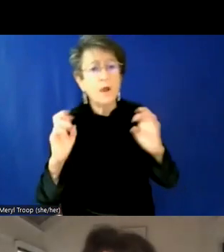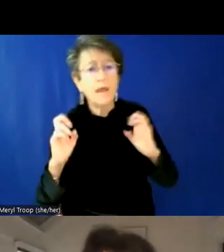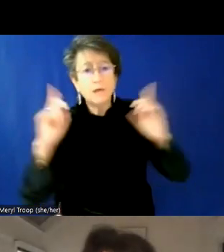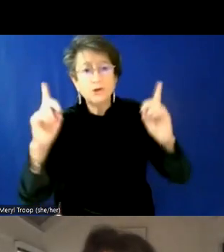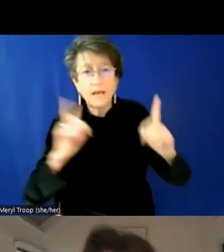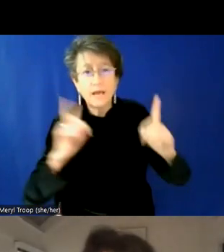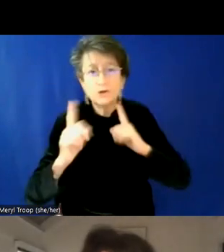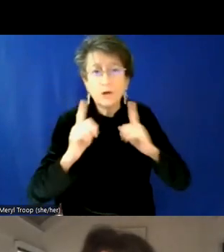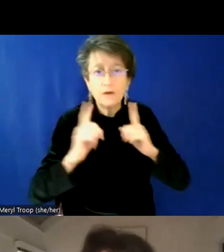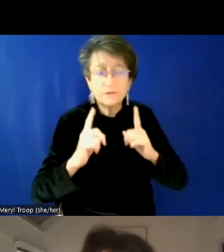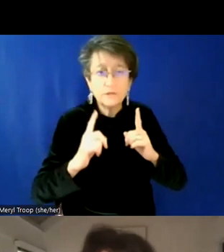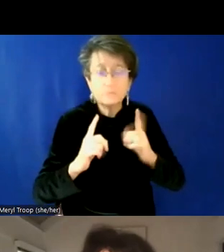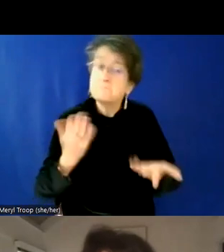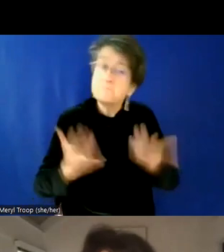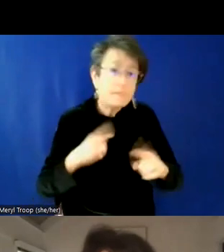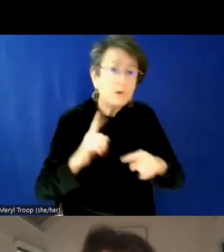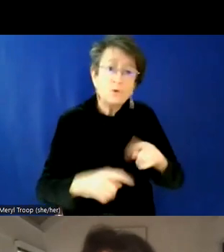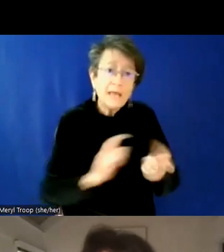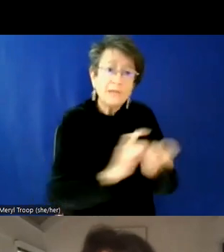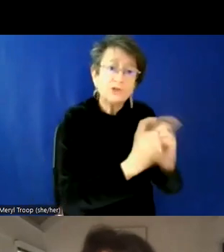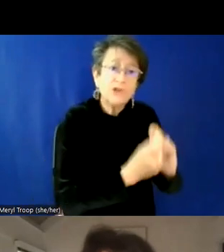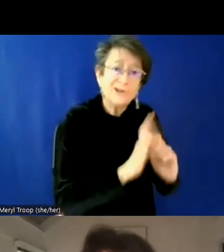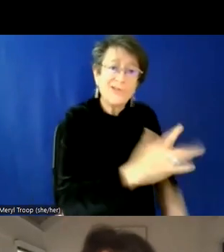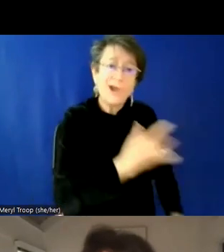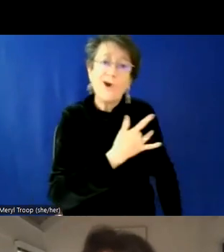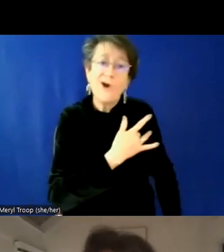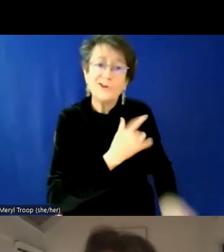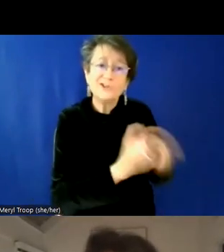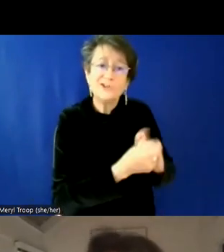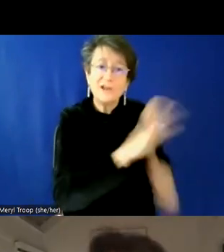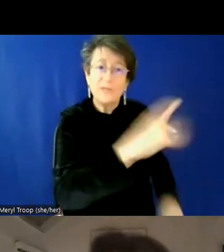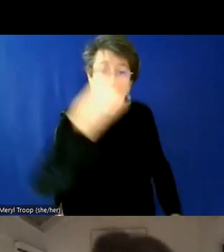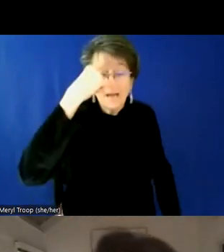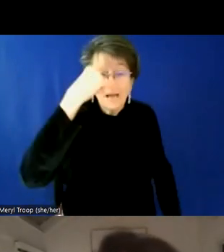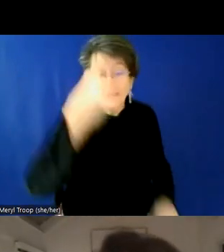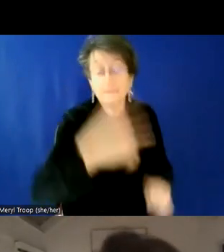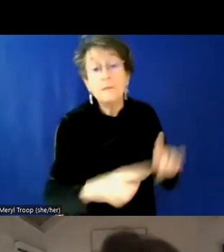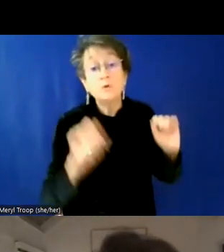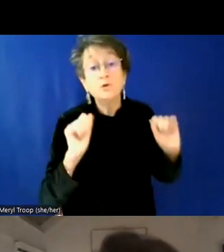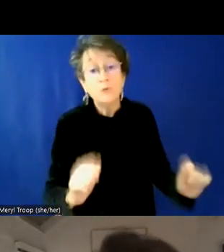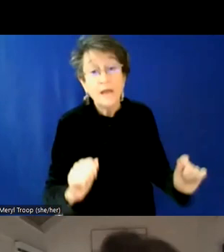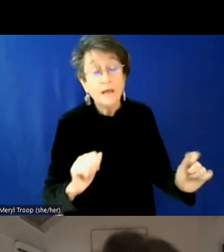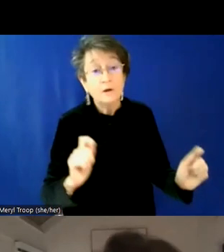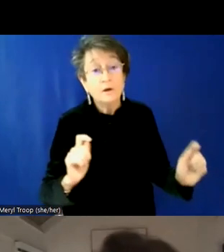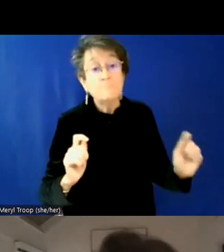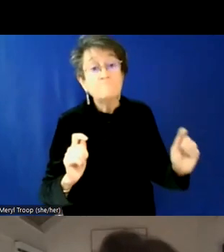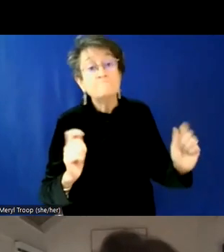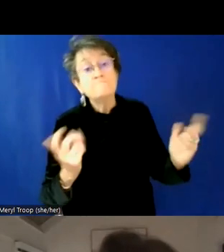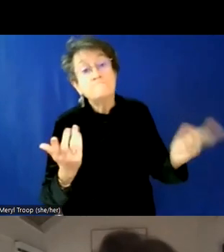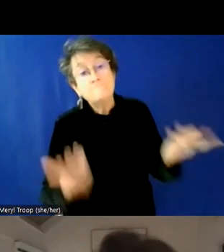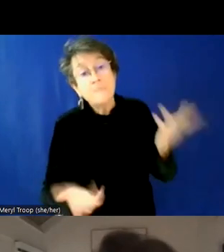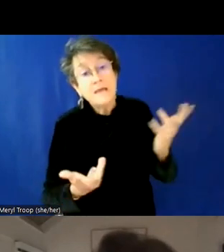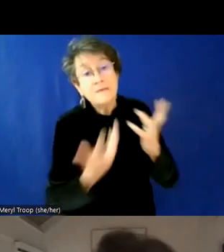not going to change their hearts and minds, but maybe you can sort of like create some sort of ease into a more